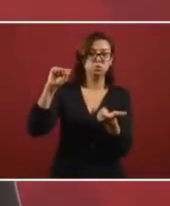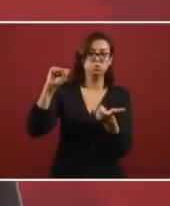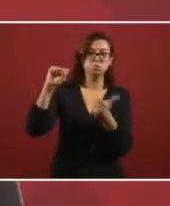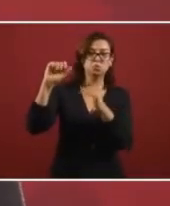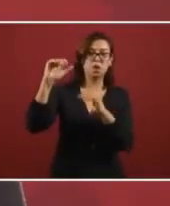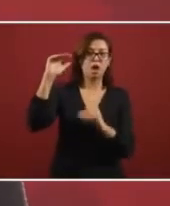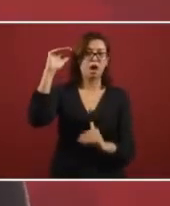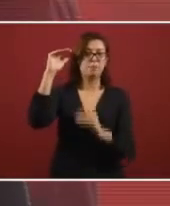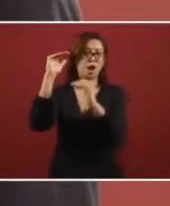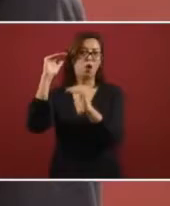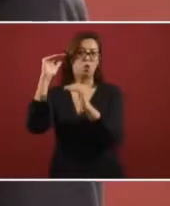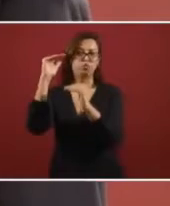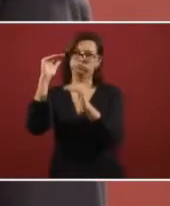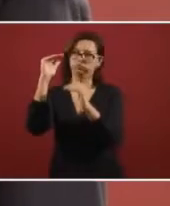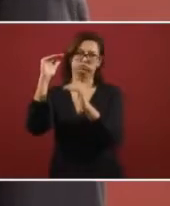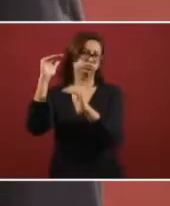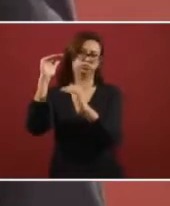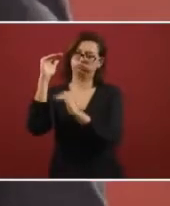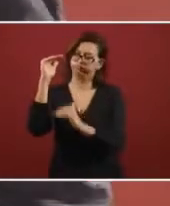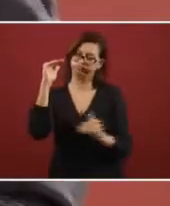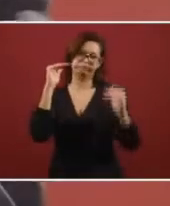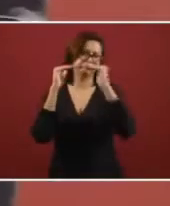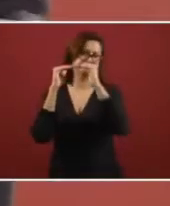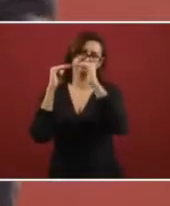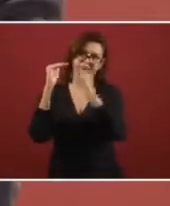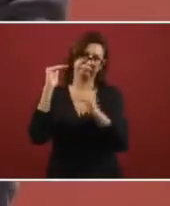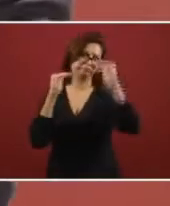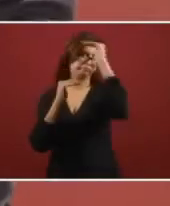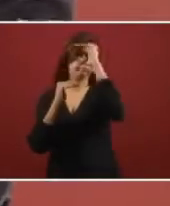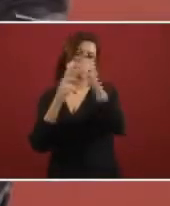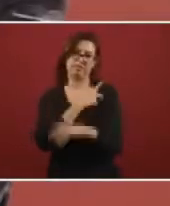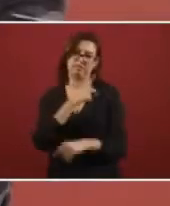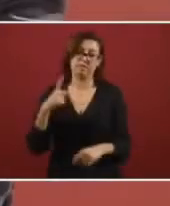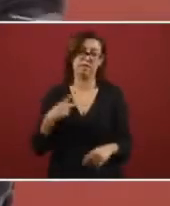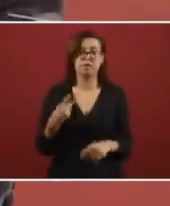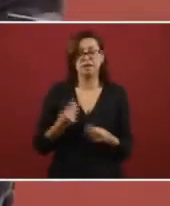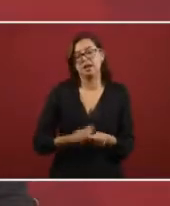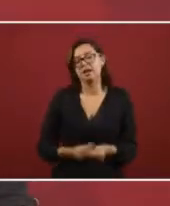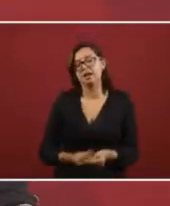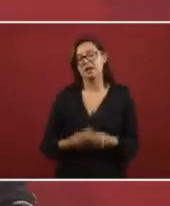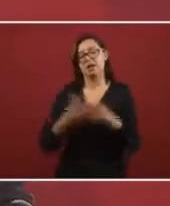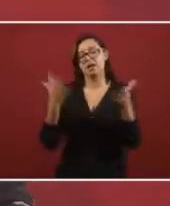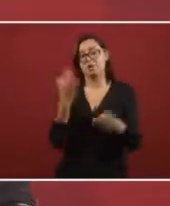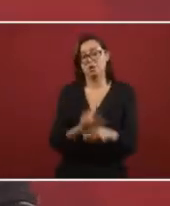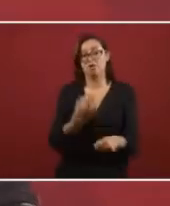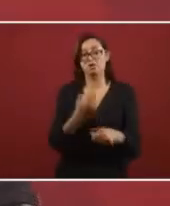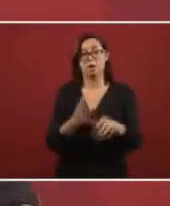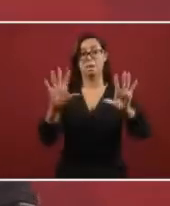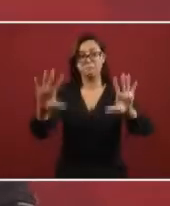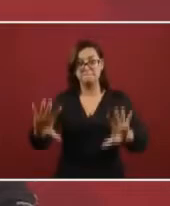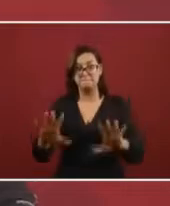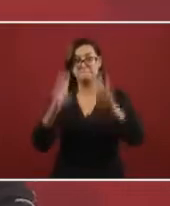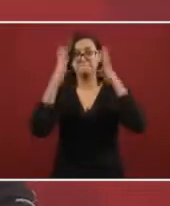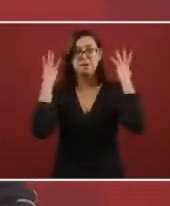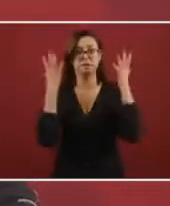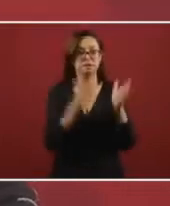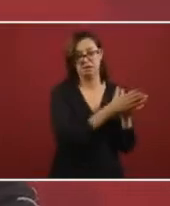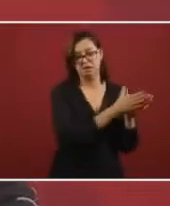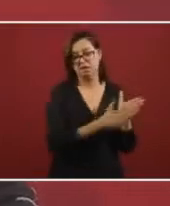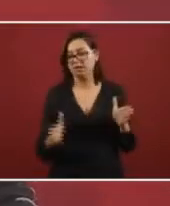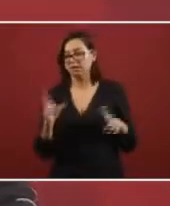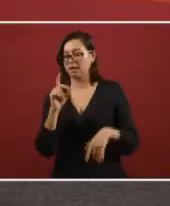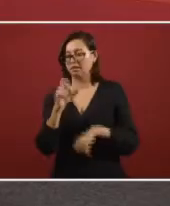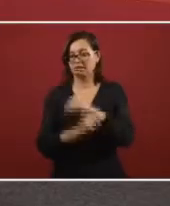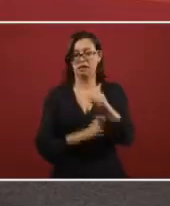of the neoliberal period so of course we can't from night to day recover all the